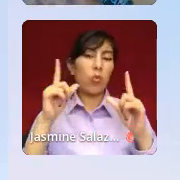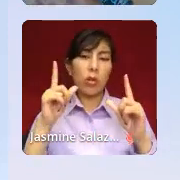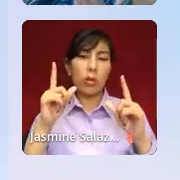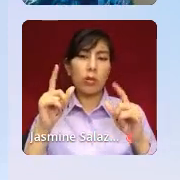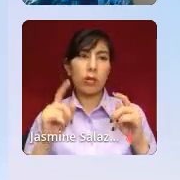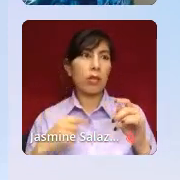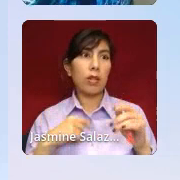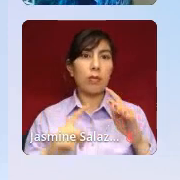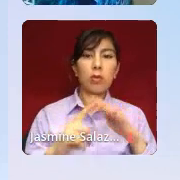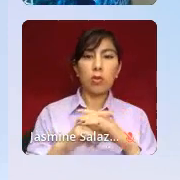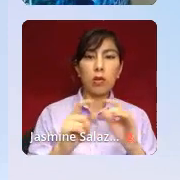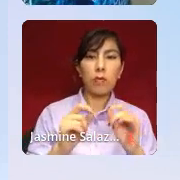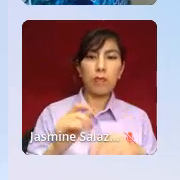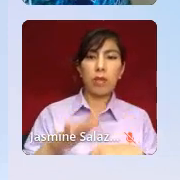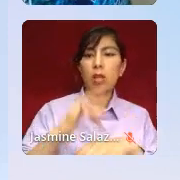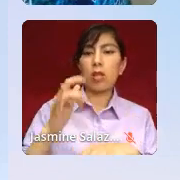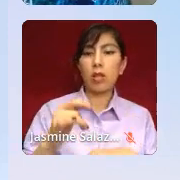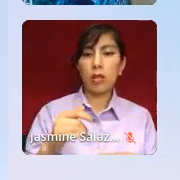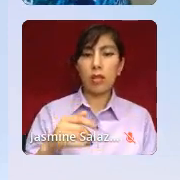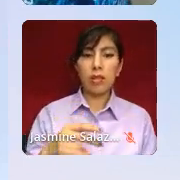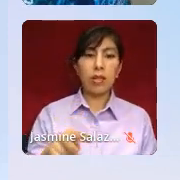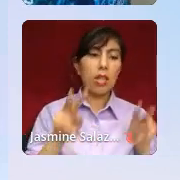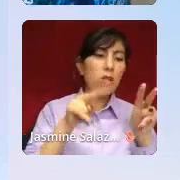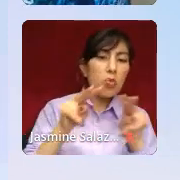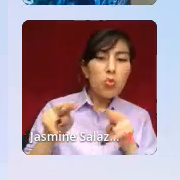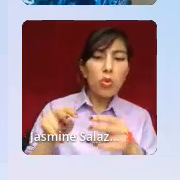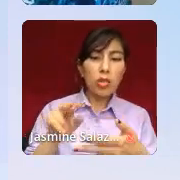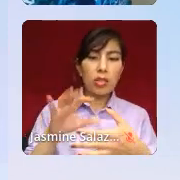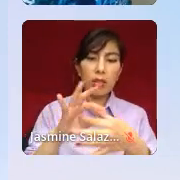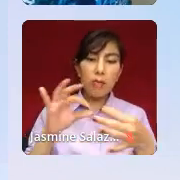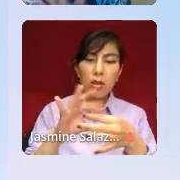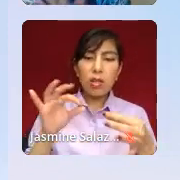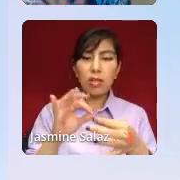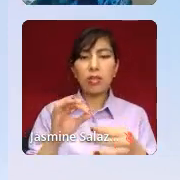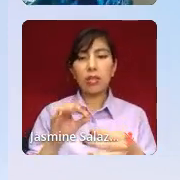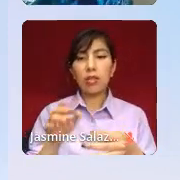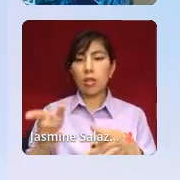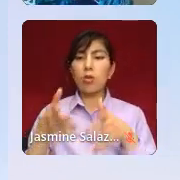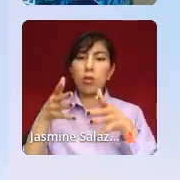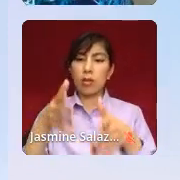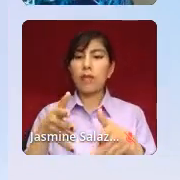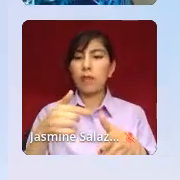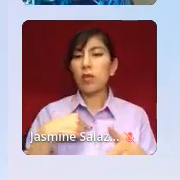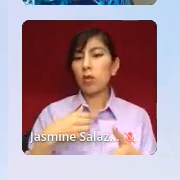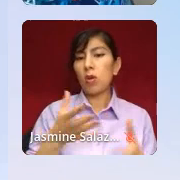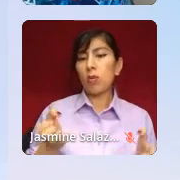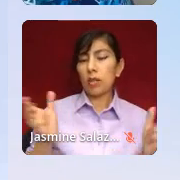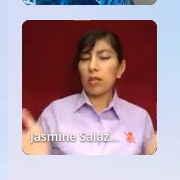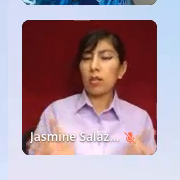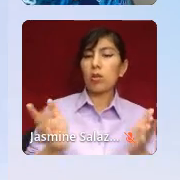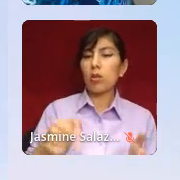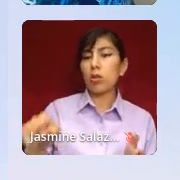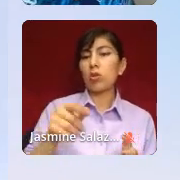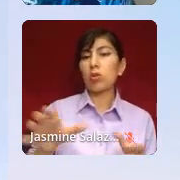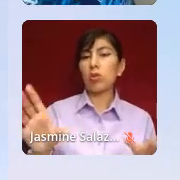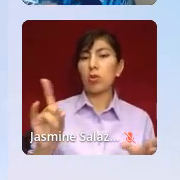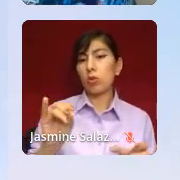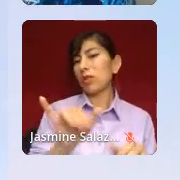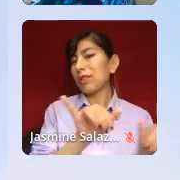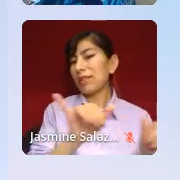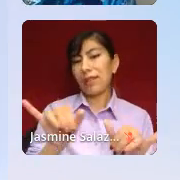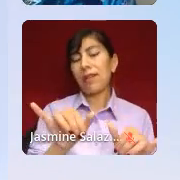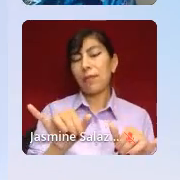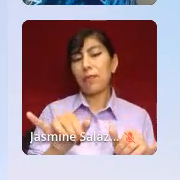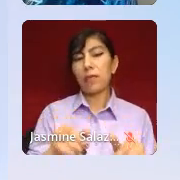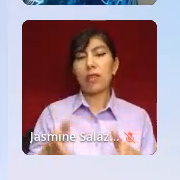early and reading the event feed and the messages that you all leave. So I want to encourage you to do the same and